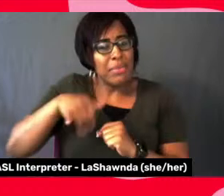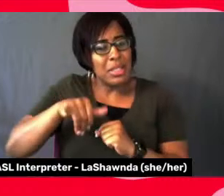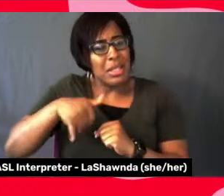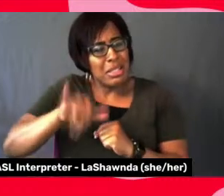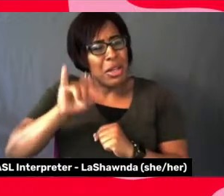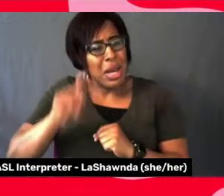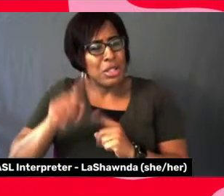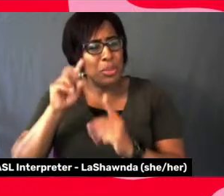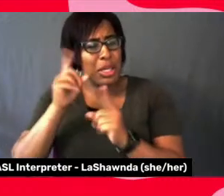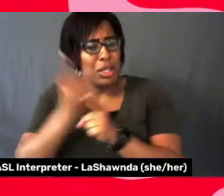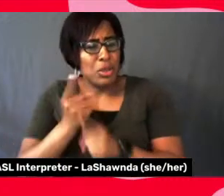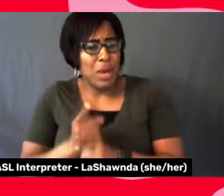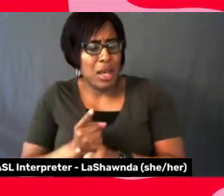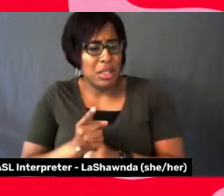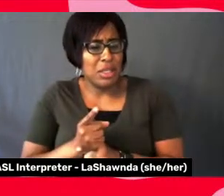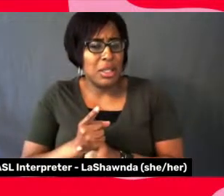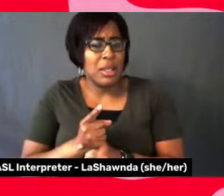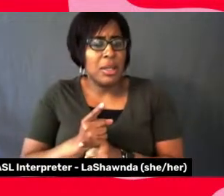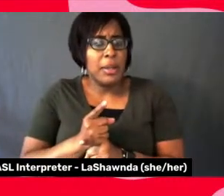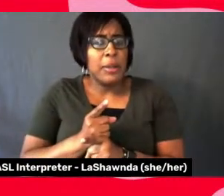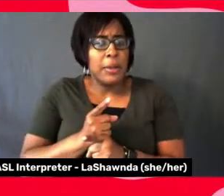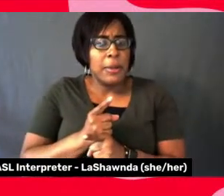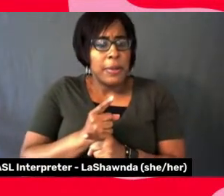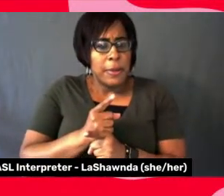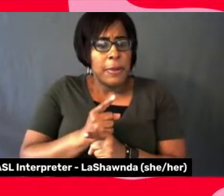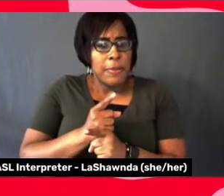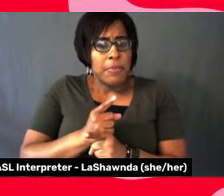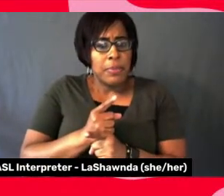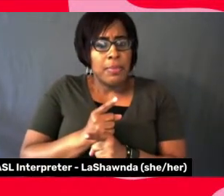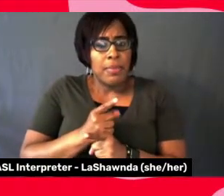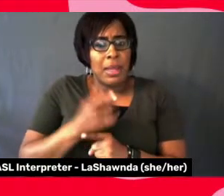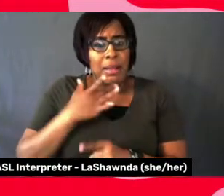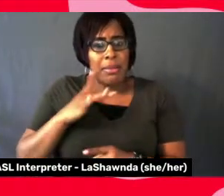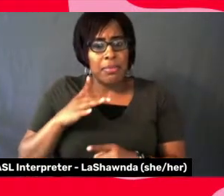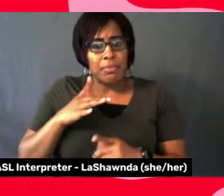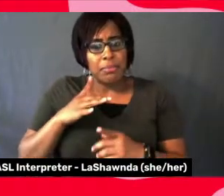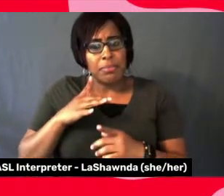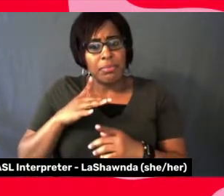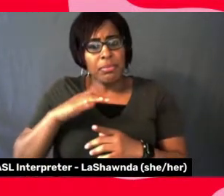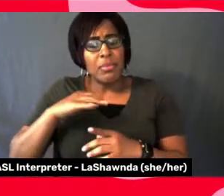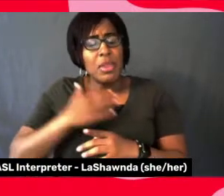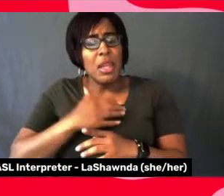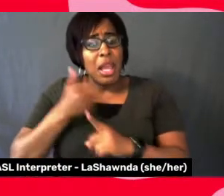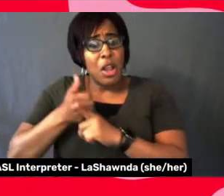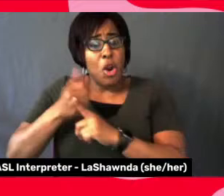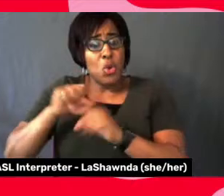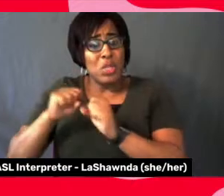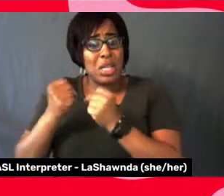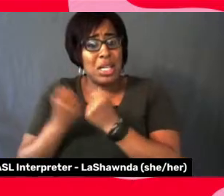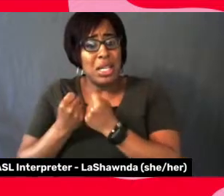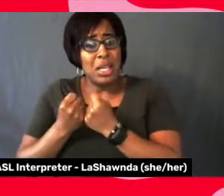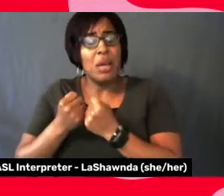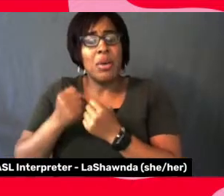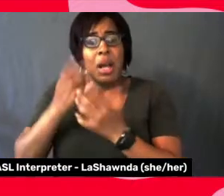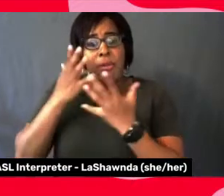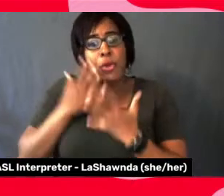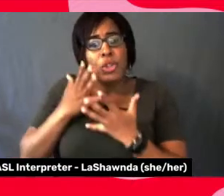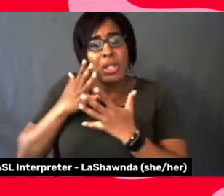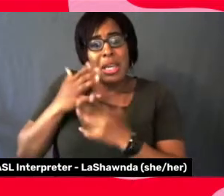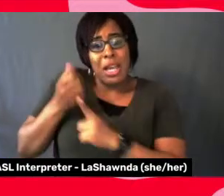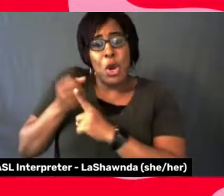fortunately we're so diverse in our own societies now that, um, being inclusive is almost impossible